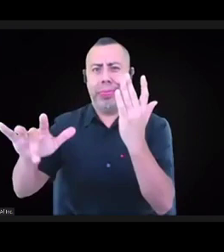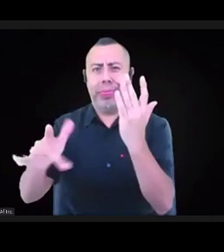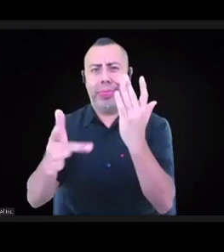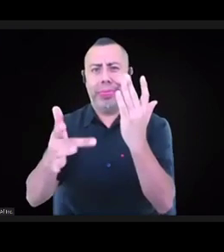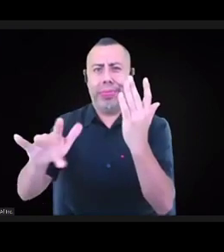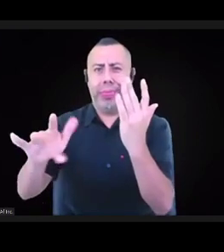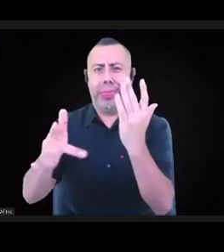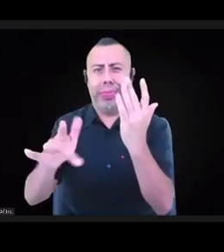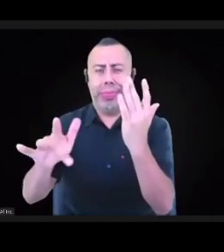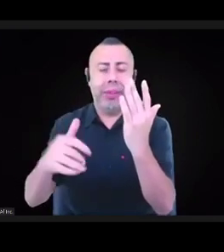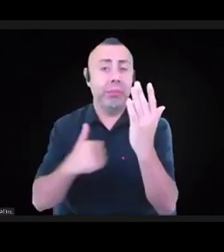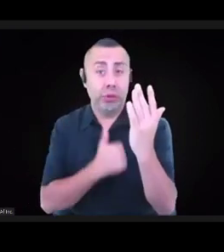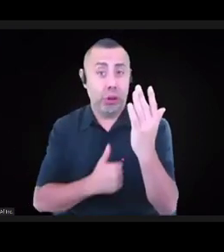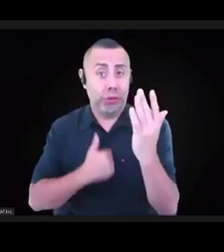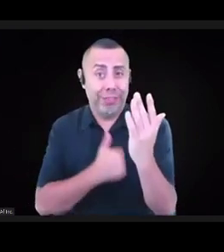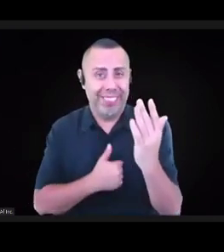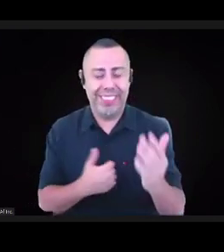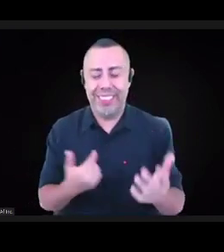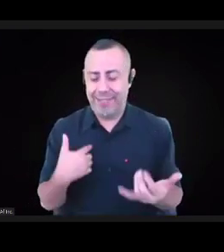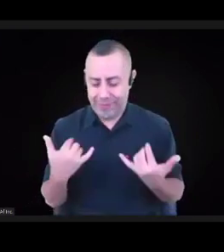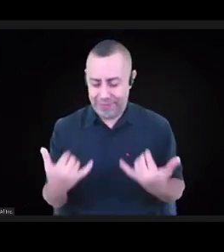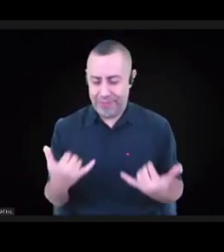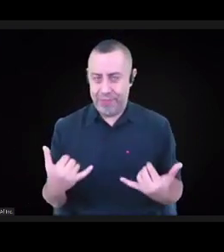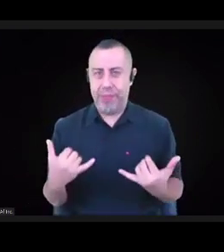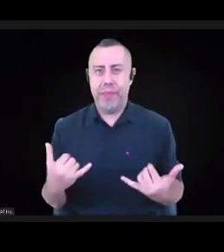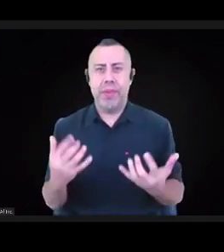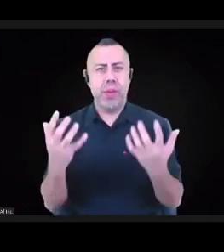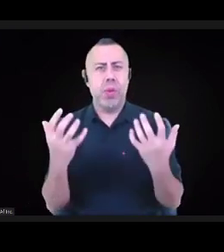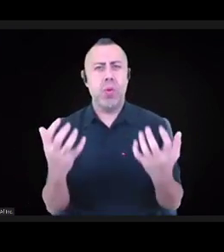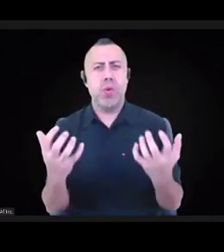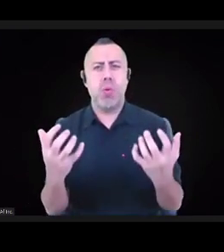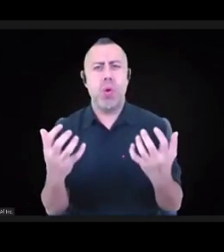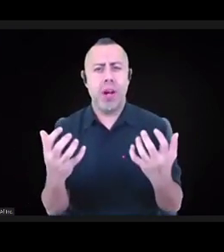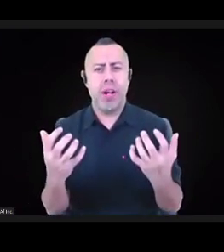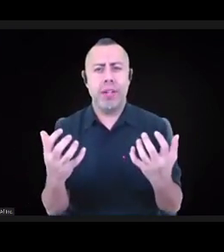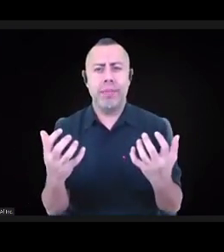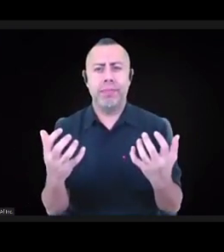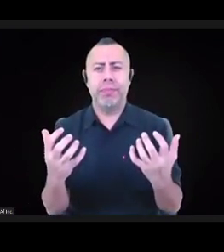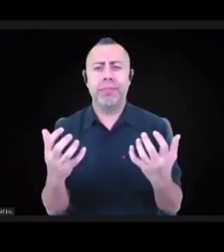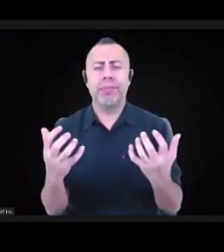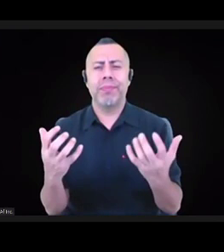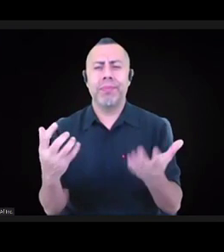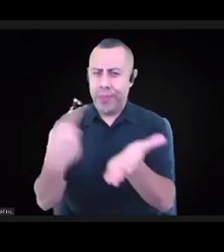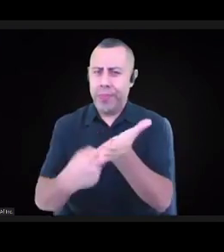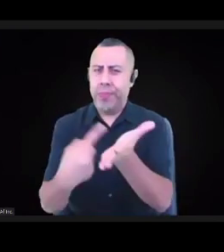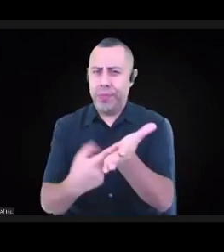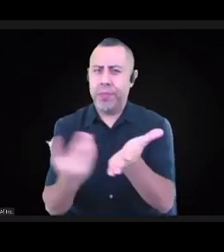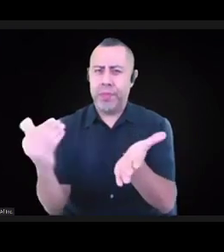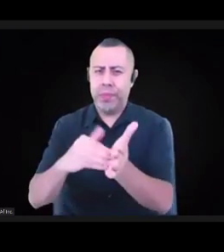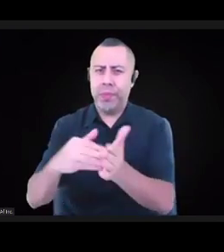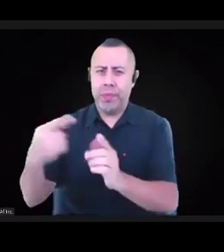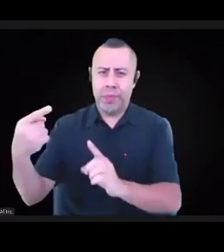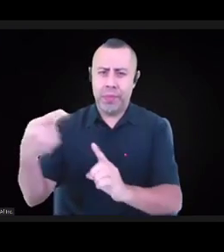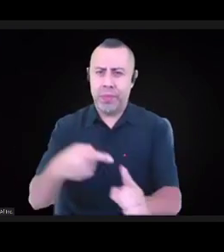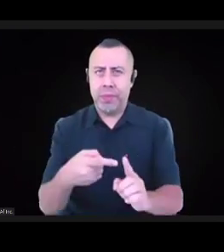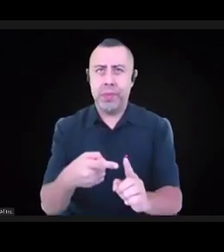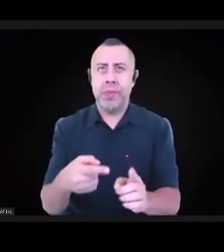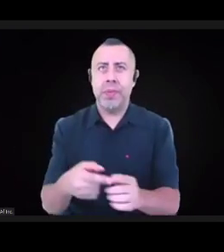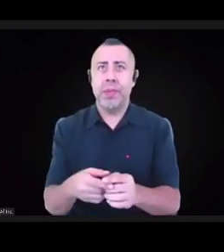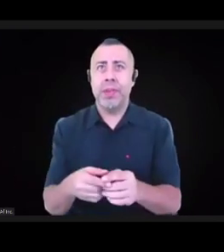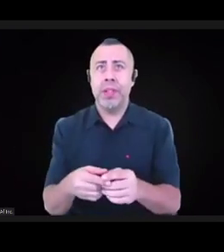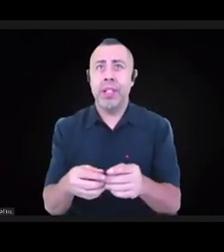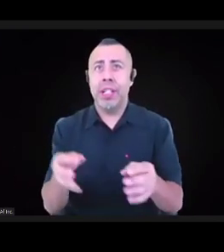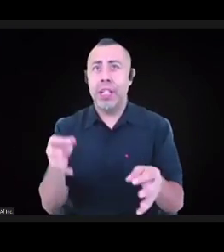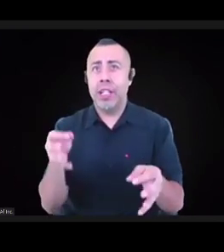I just wanted to move back in to say that Justice Funders believes that each